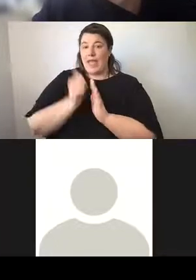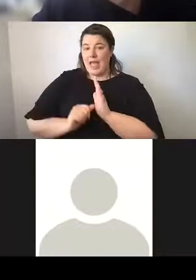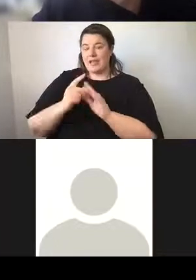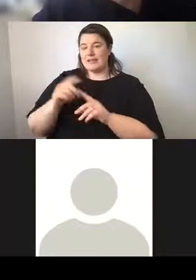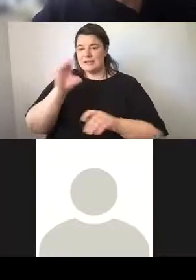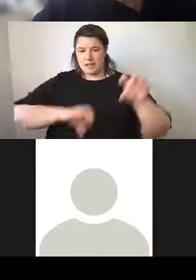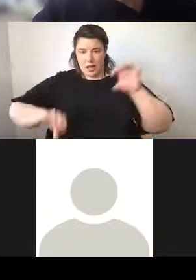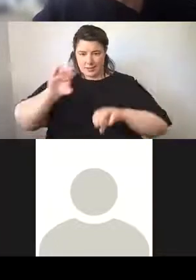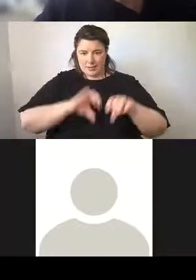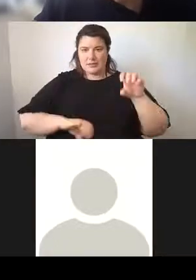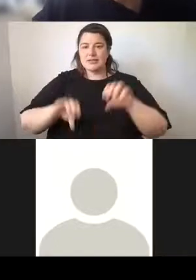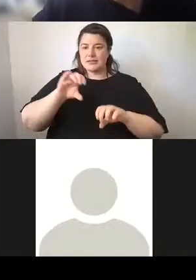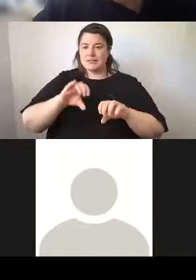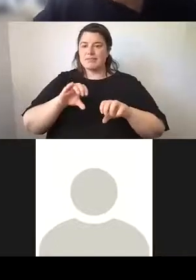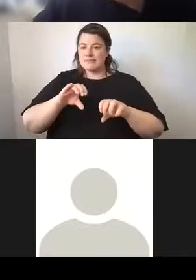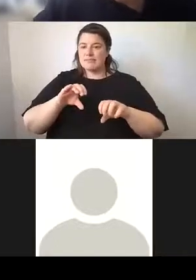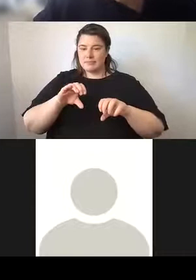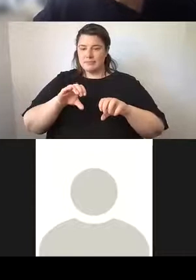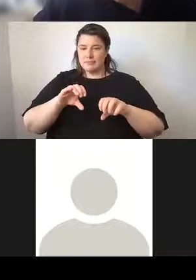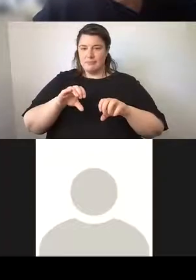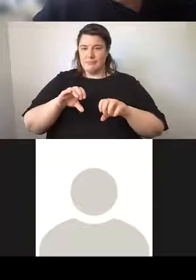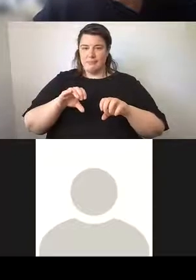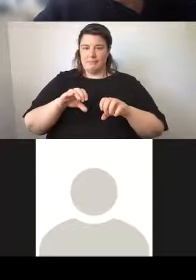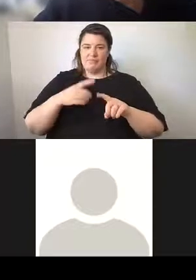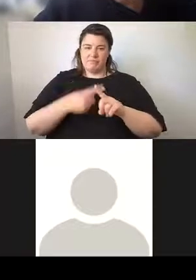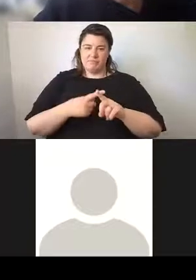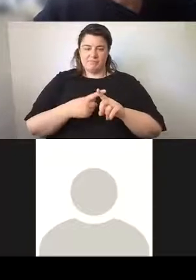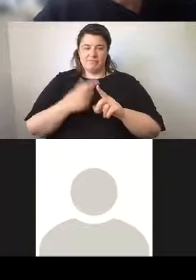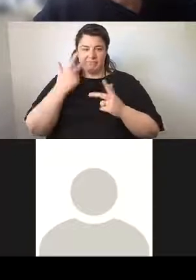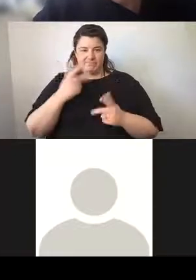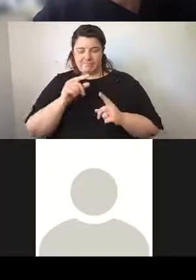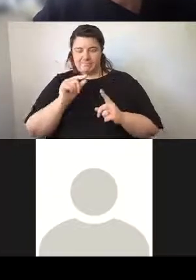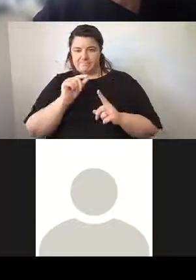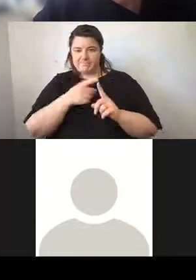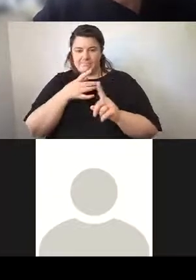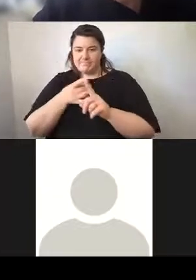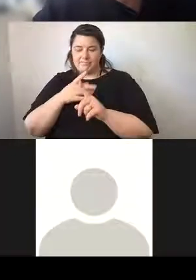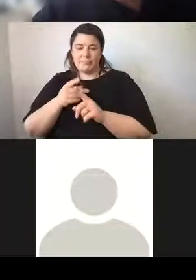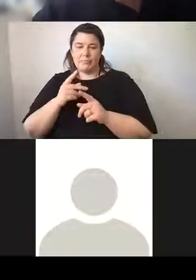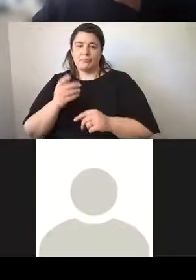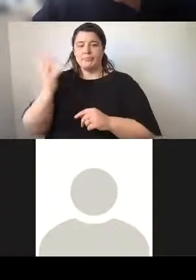and reference to some of the finer parts of life.